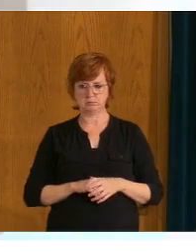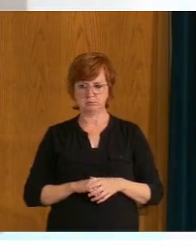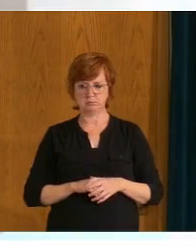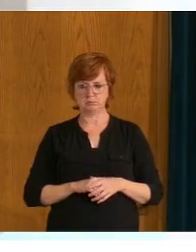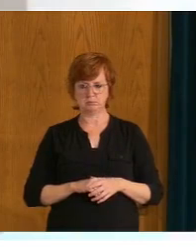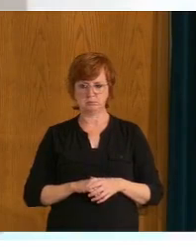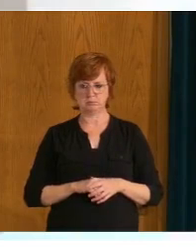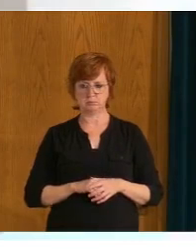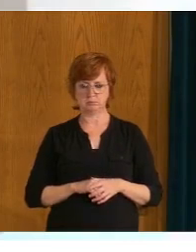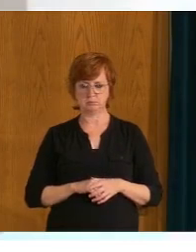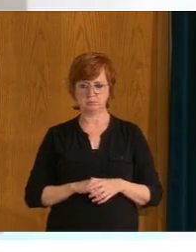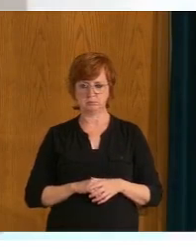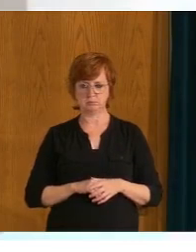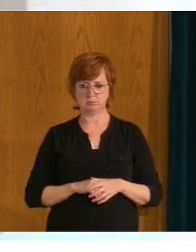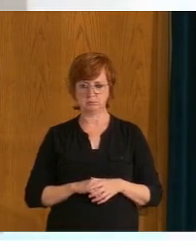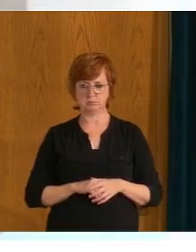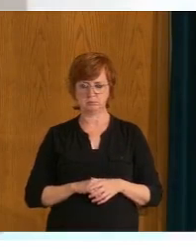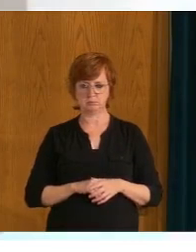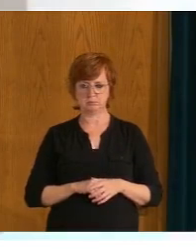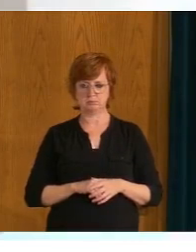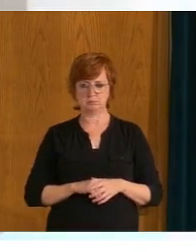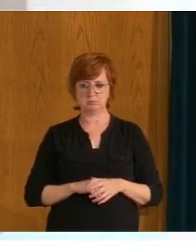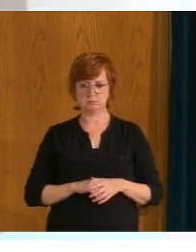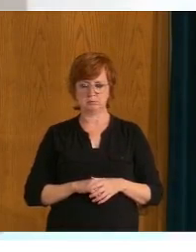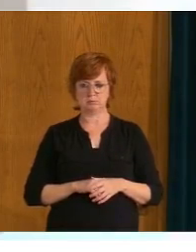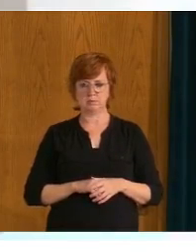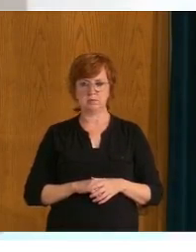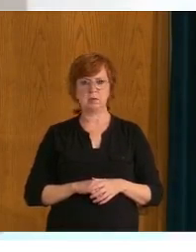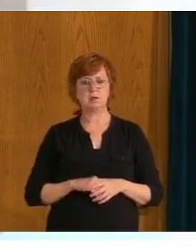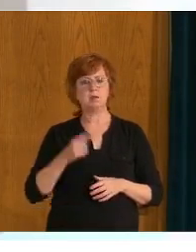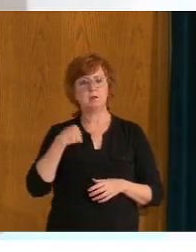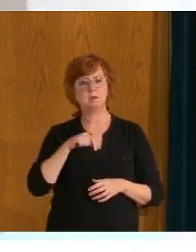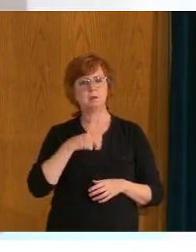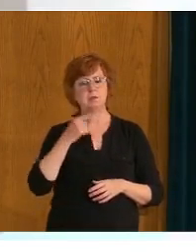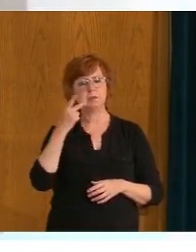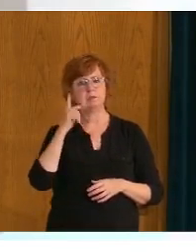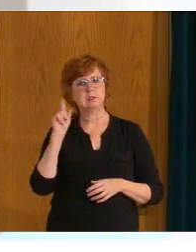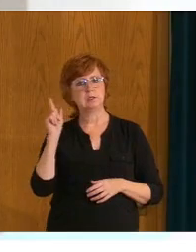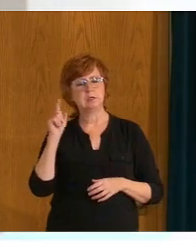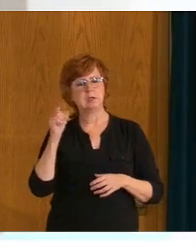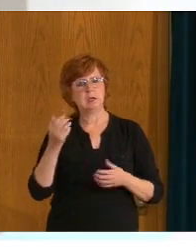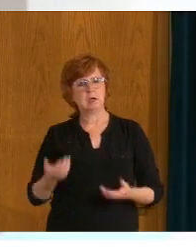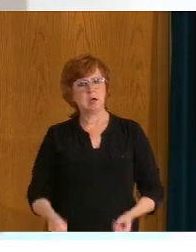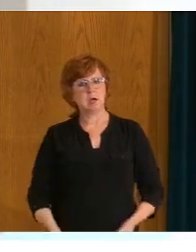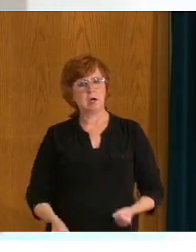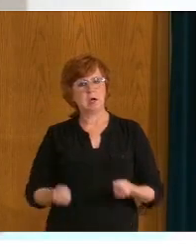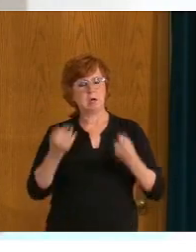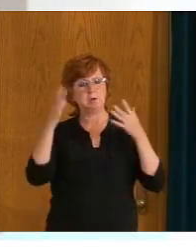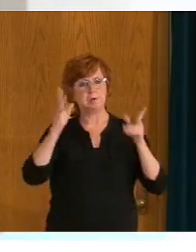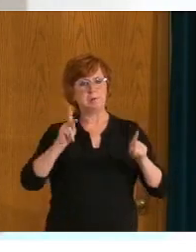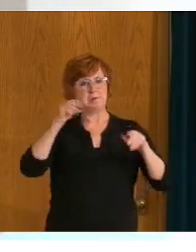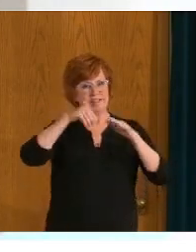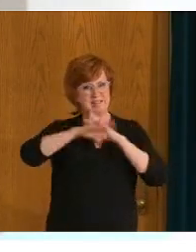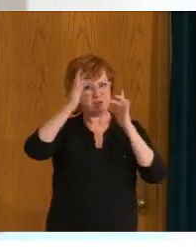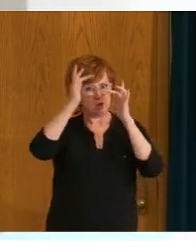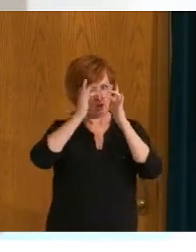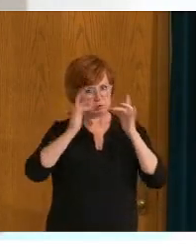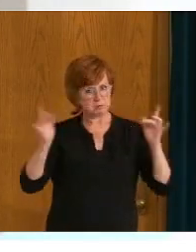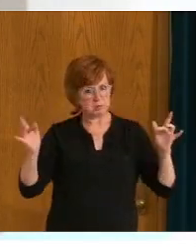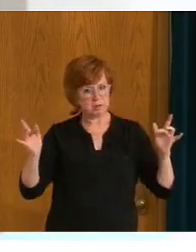new hospitalizations, unfortunately, that is also where our current and new hospitalizations are